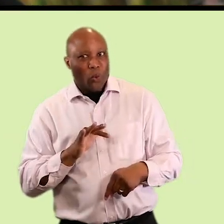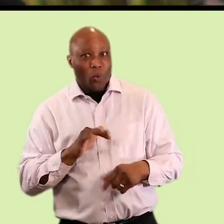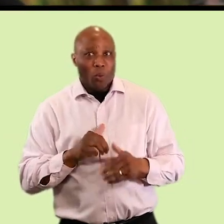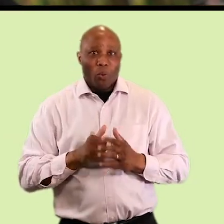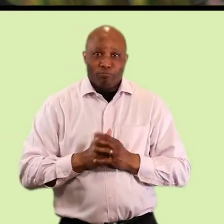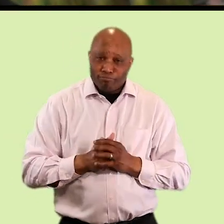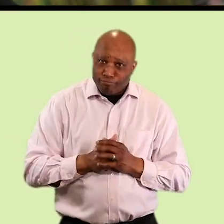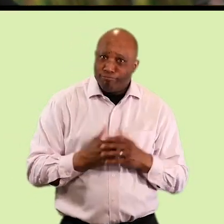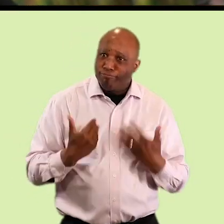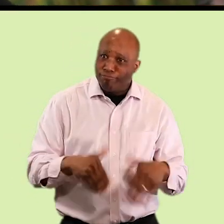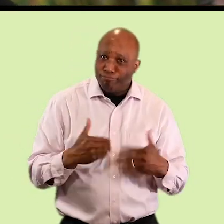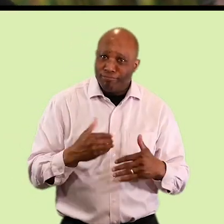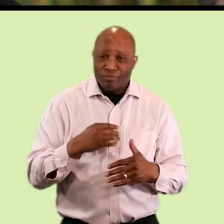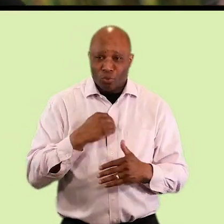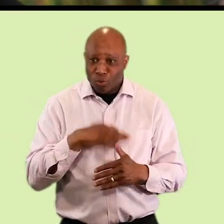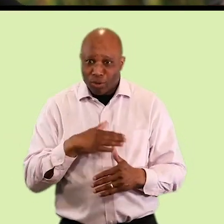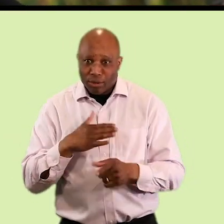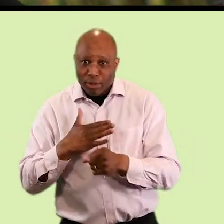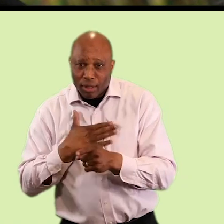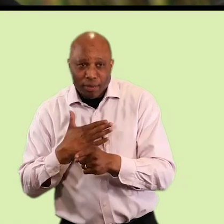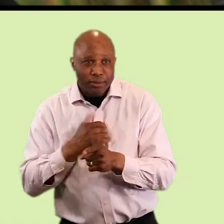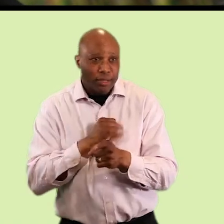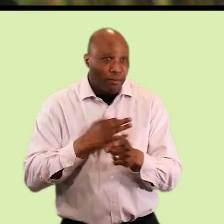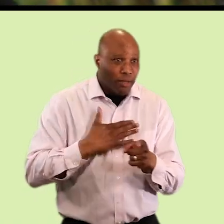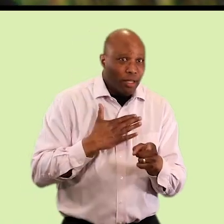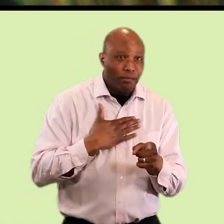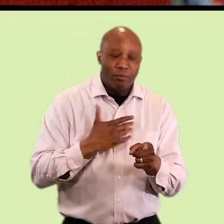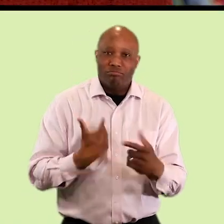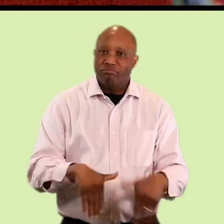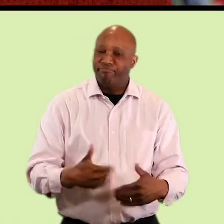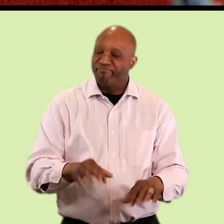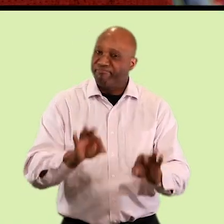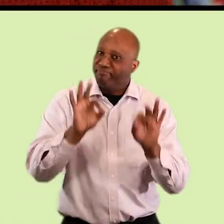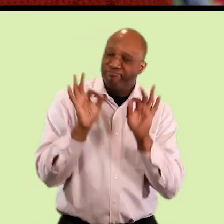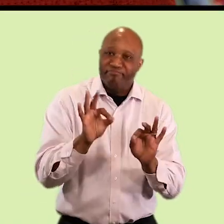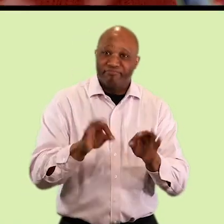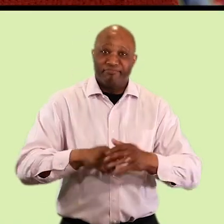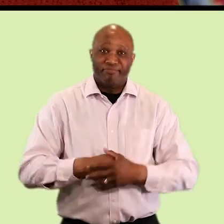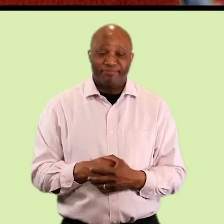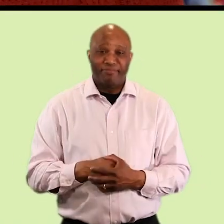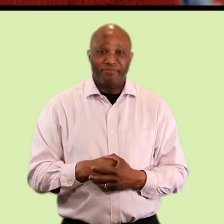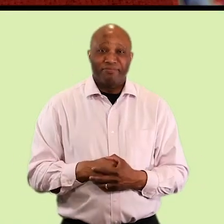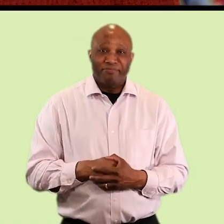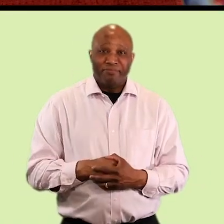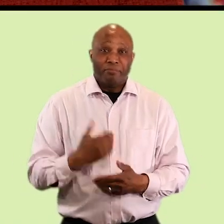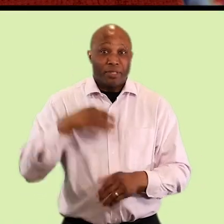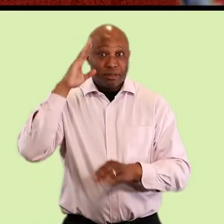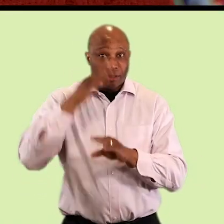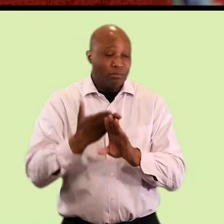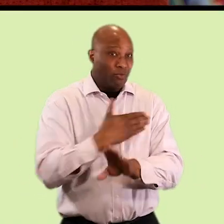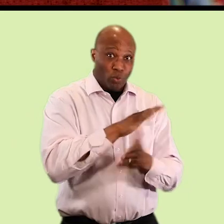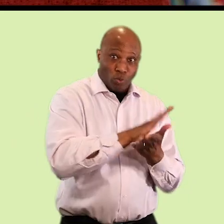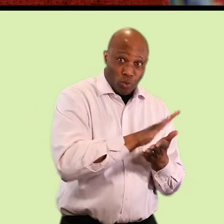person looked happy and the person at the desk looked happy and I thought oh we're home. And the whole transition process from his prior